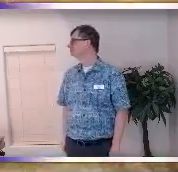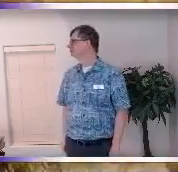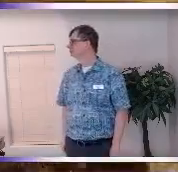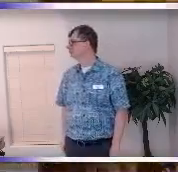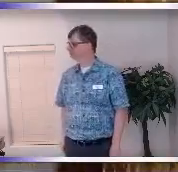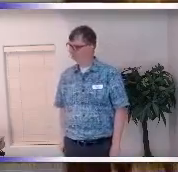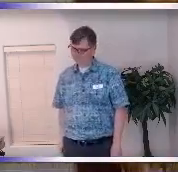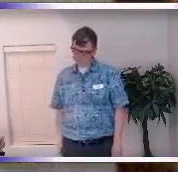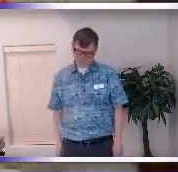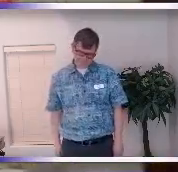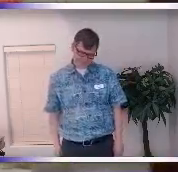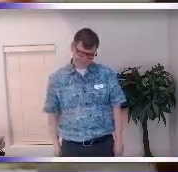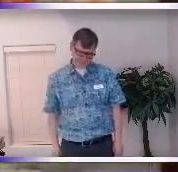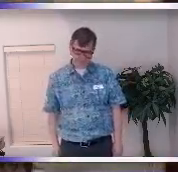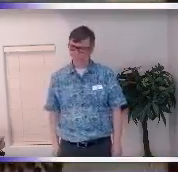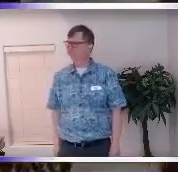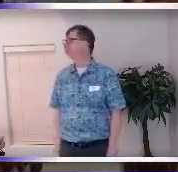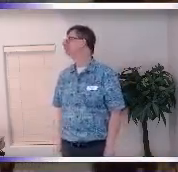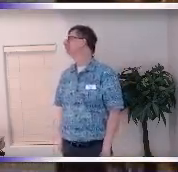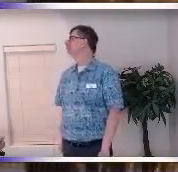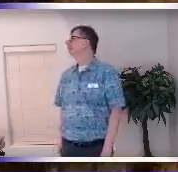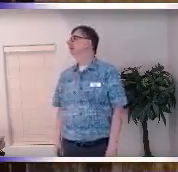Okay a few things a collective breath.